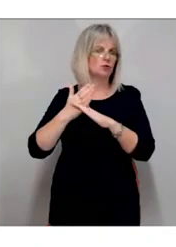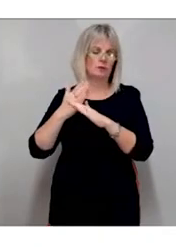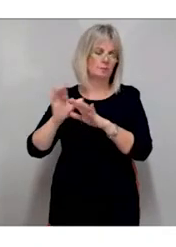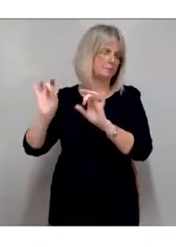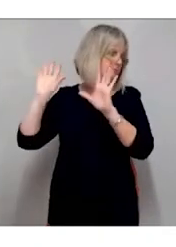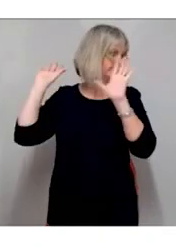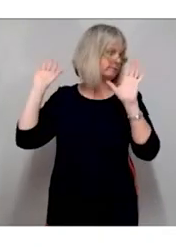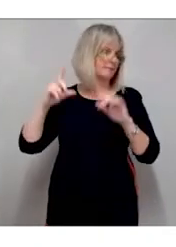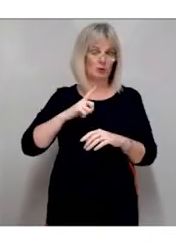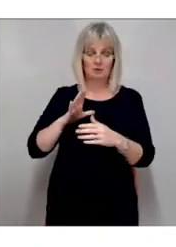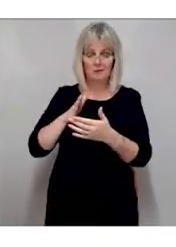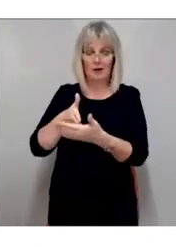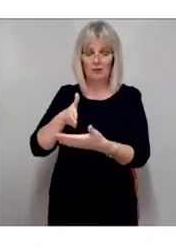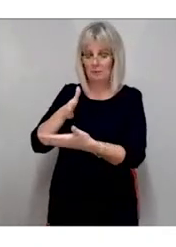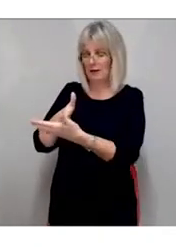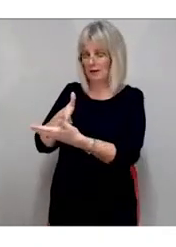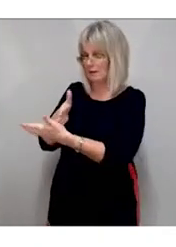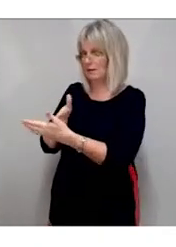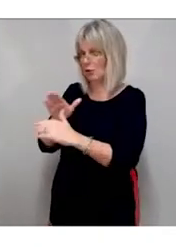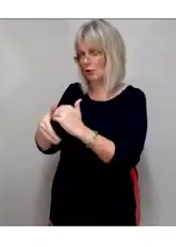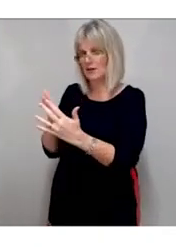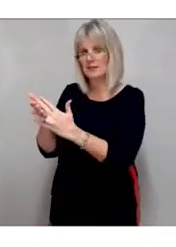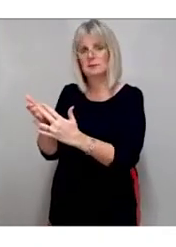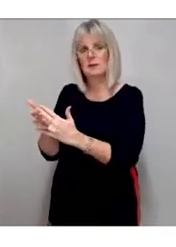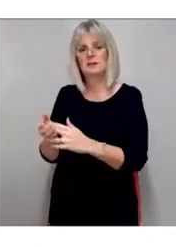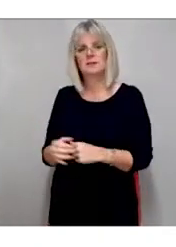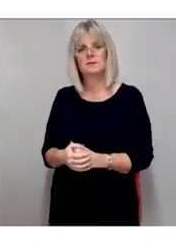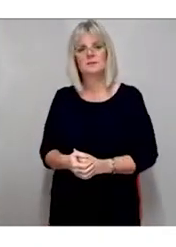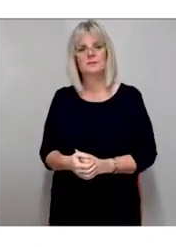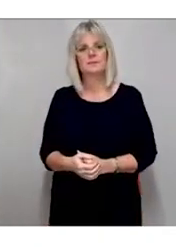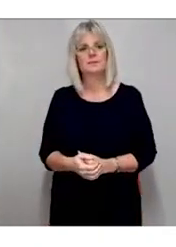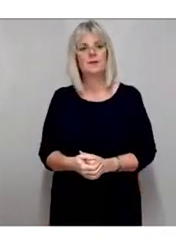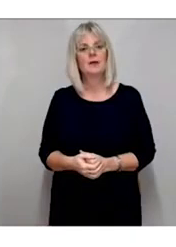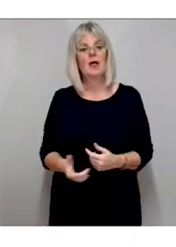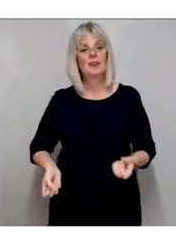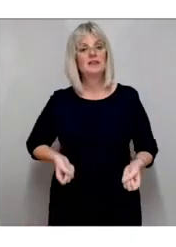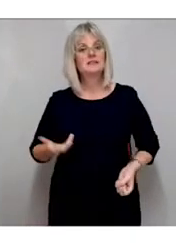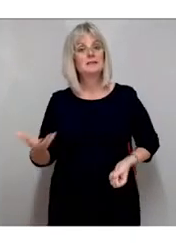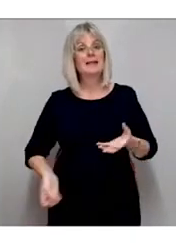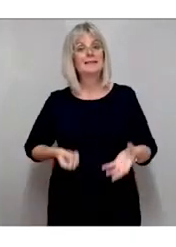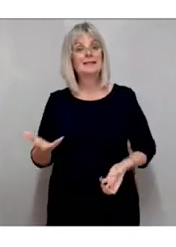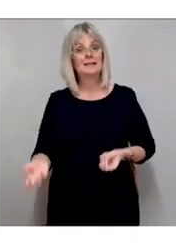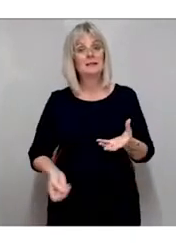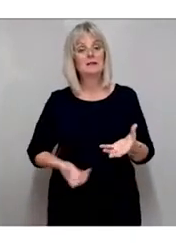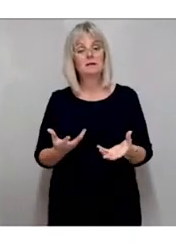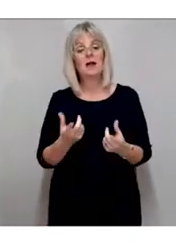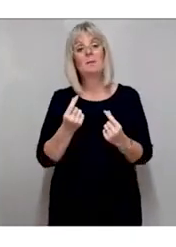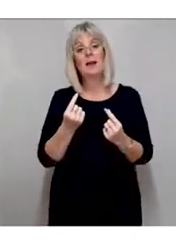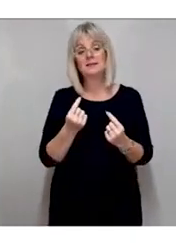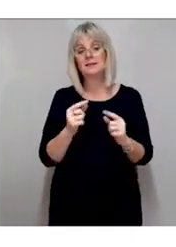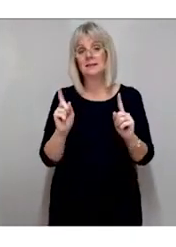accessibility. The disposable income globally of disabled people is estimated to be over a trillion dollars.